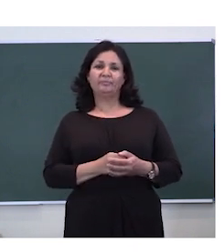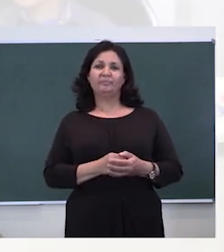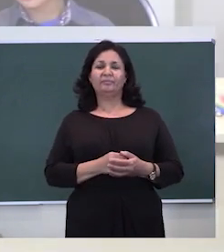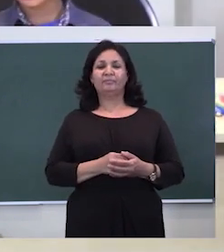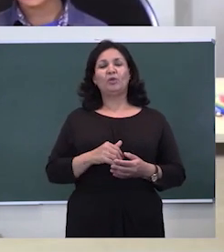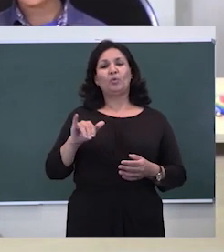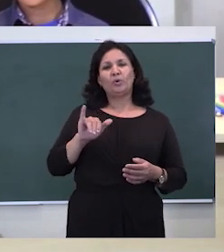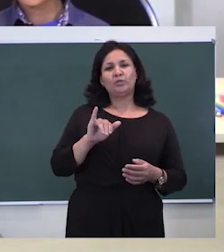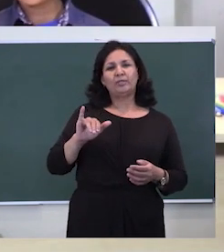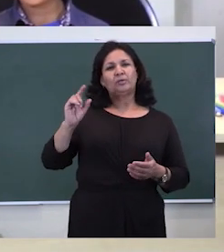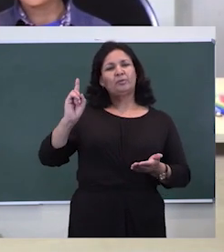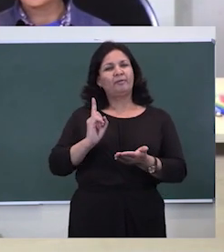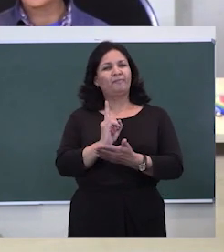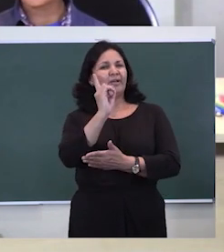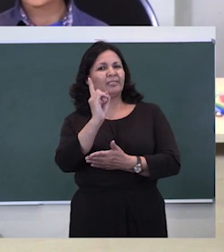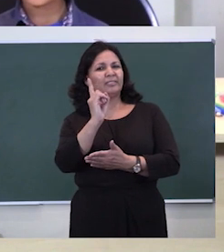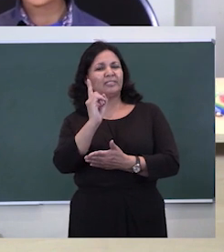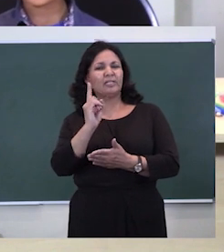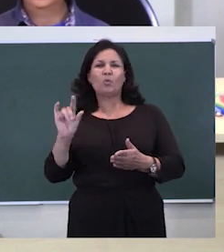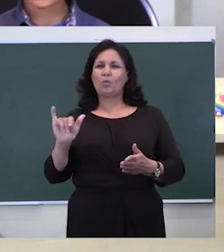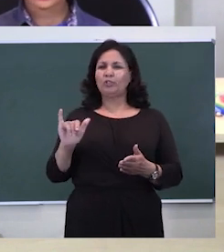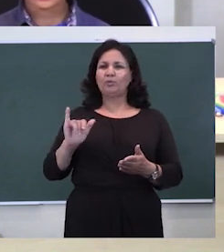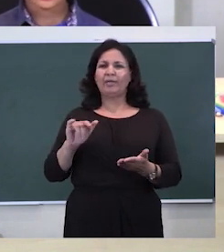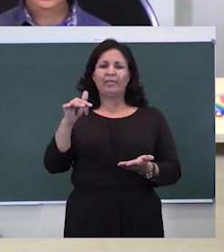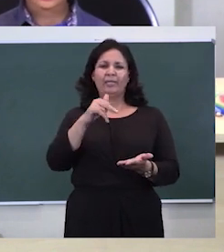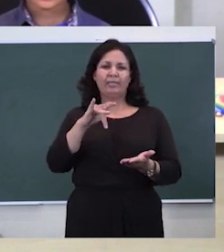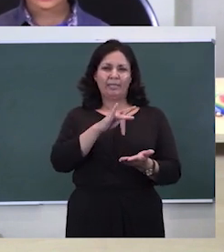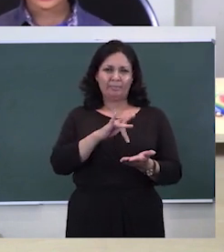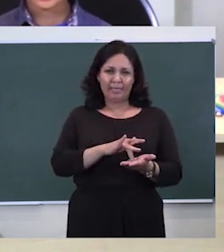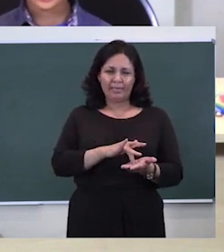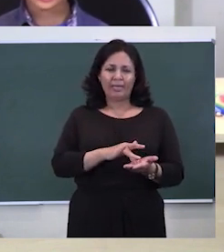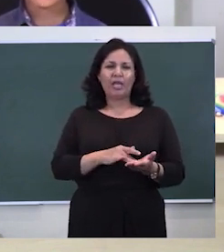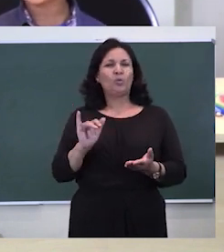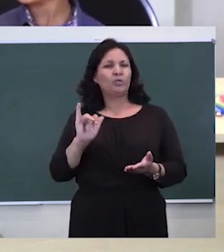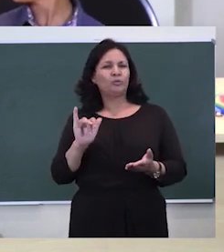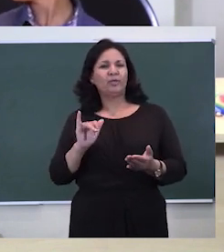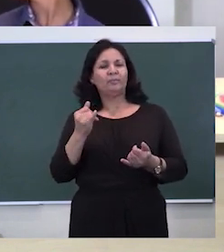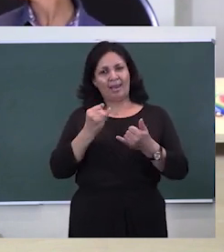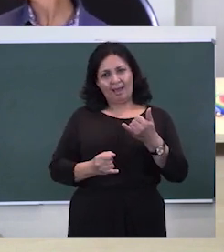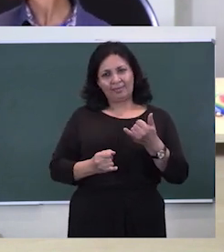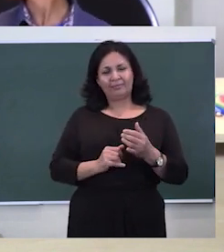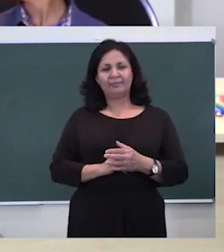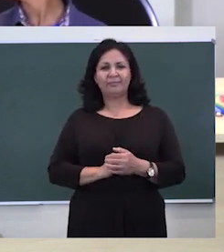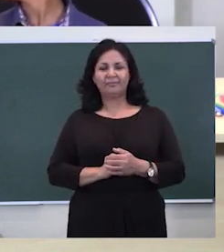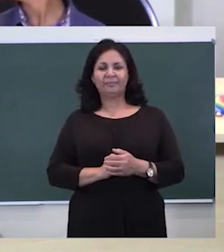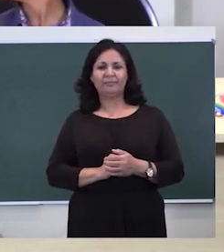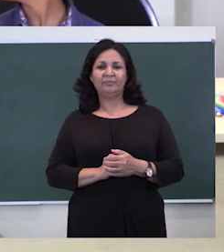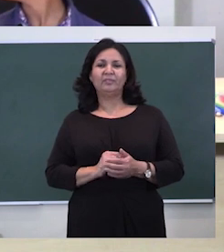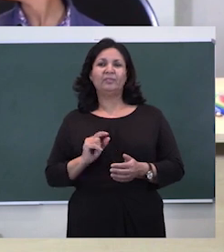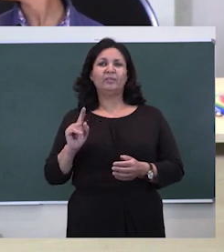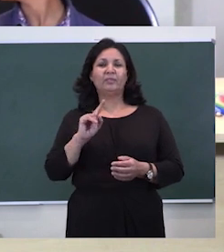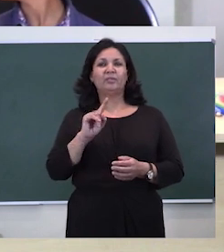first, which one is in the middle and which one will be last. I'm going to ask you to color